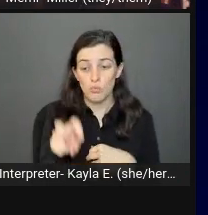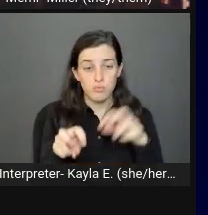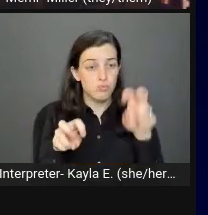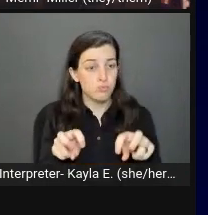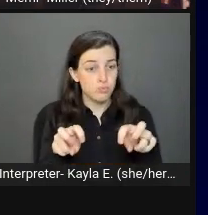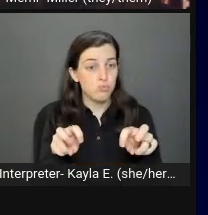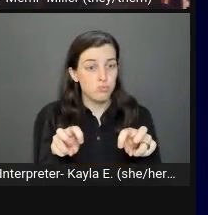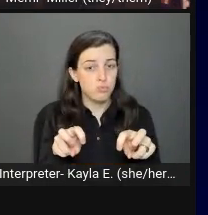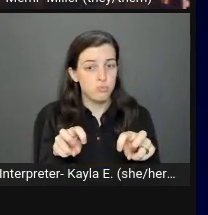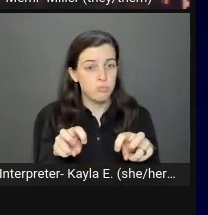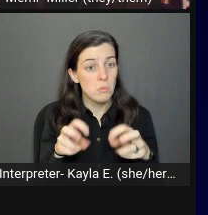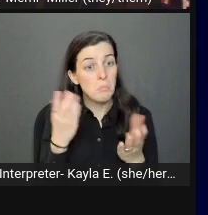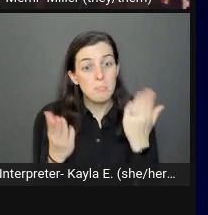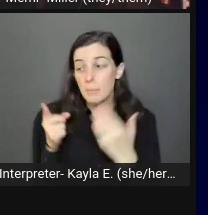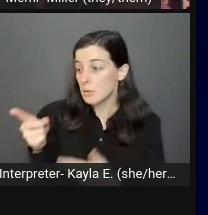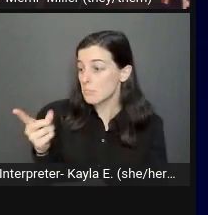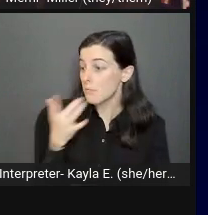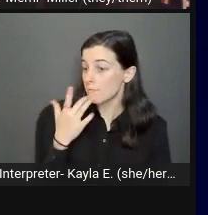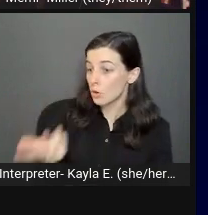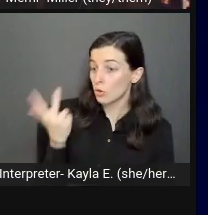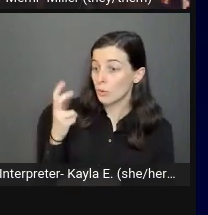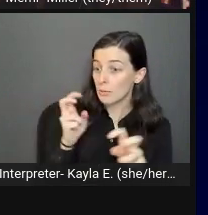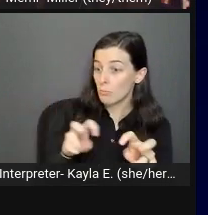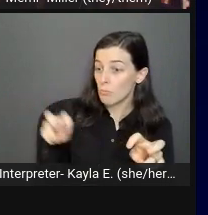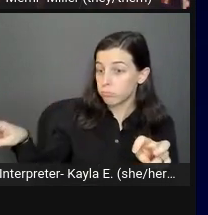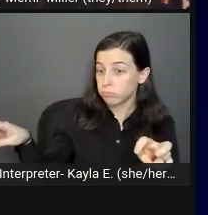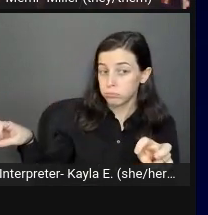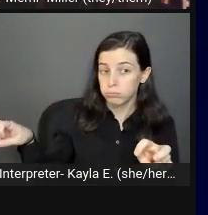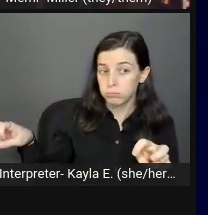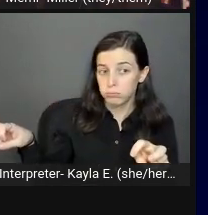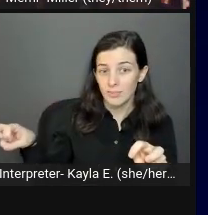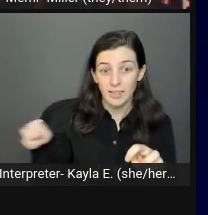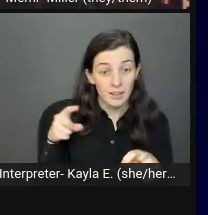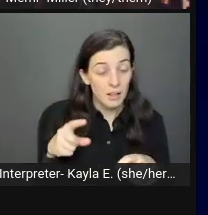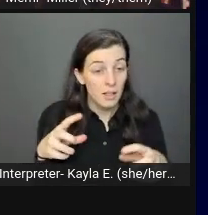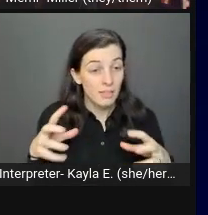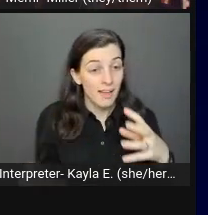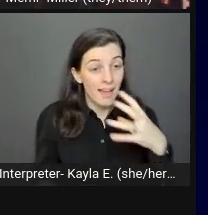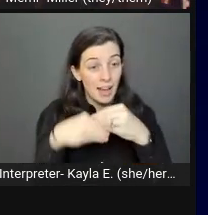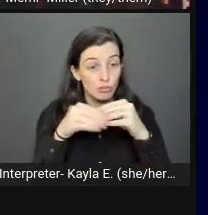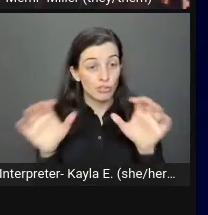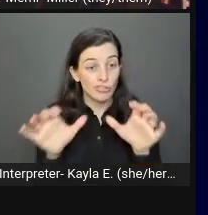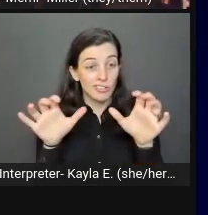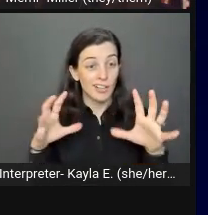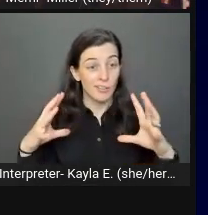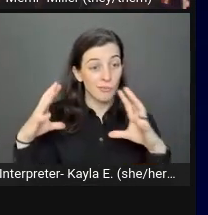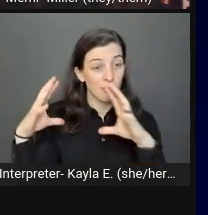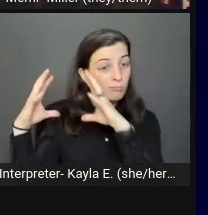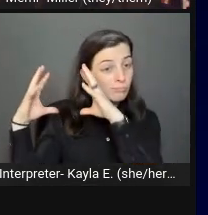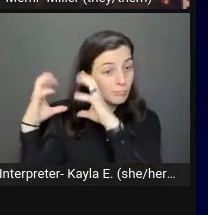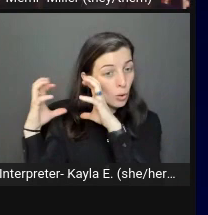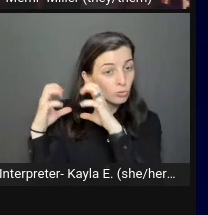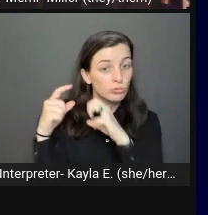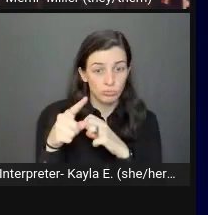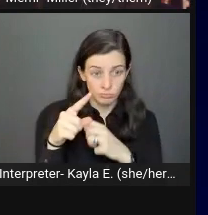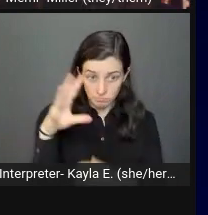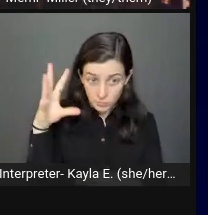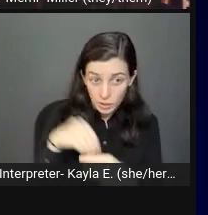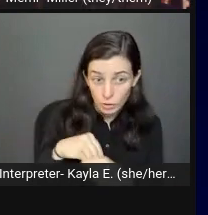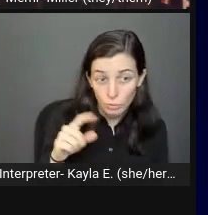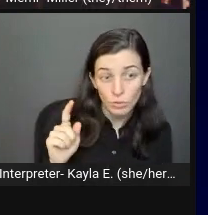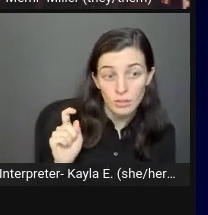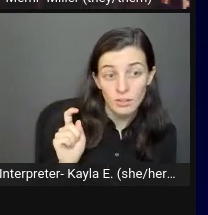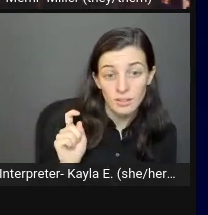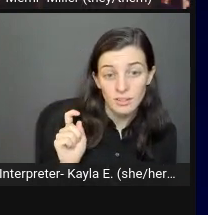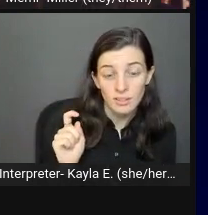come with the couch? Which is something hopefully mentioned in the product description. This couch is very rectangular and modern as opposed to